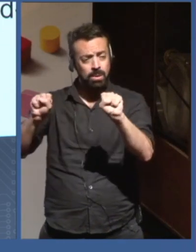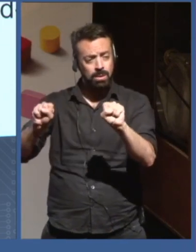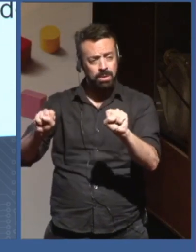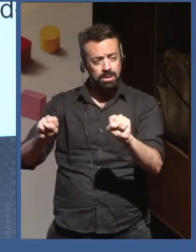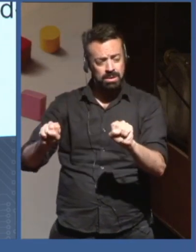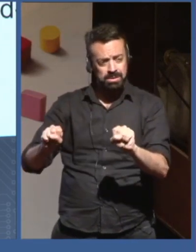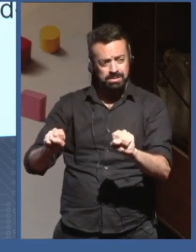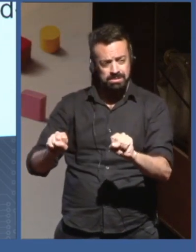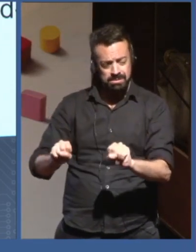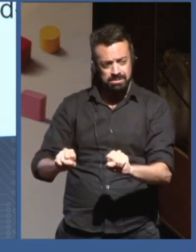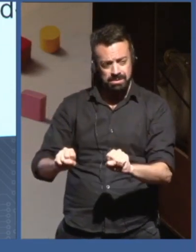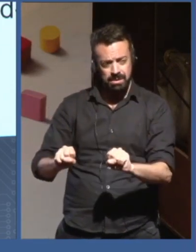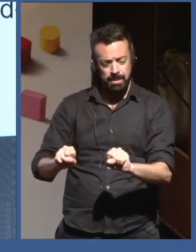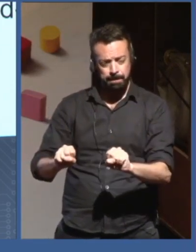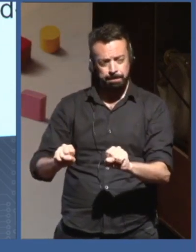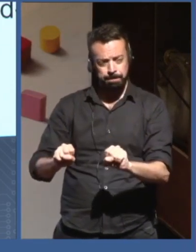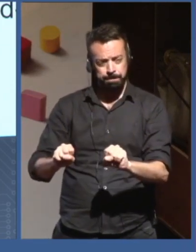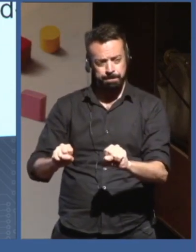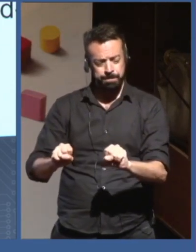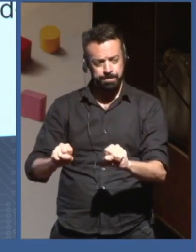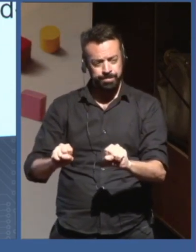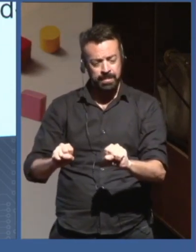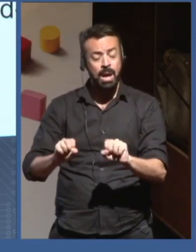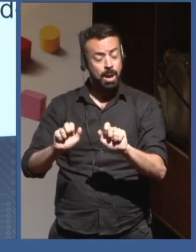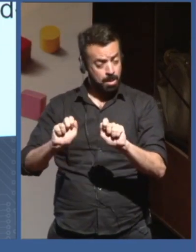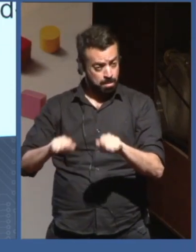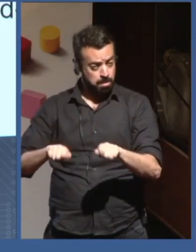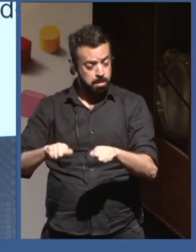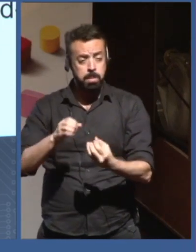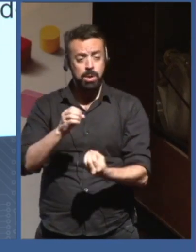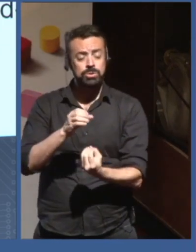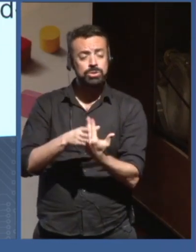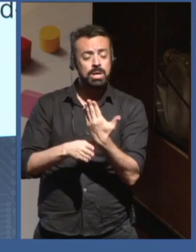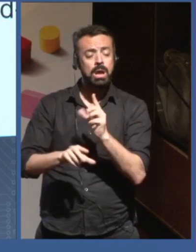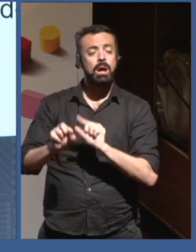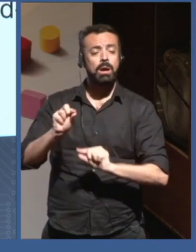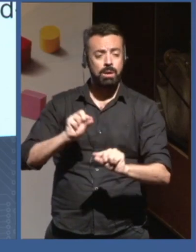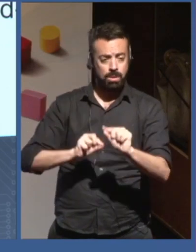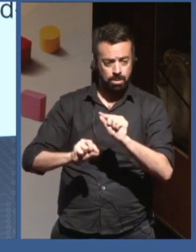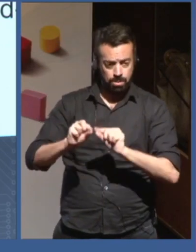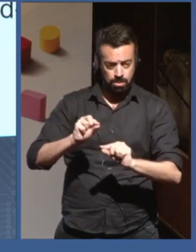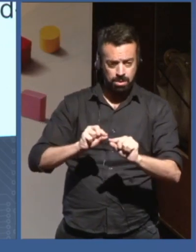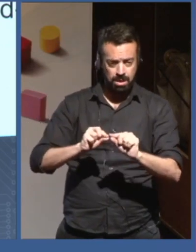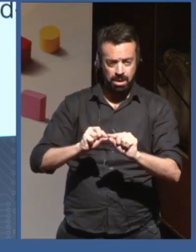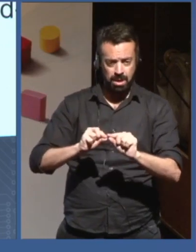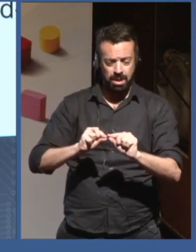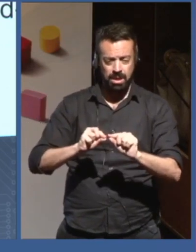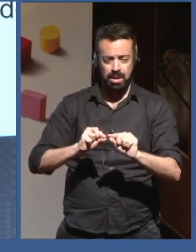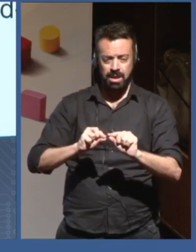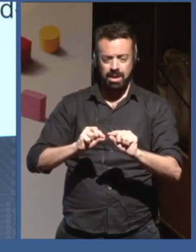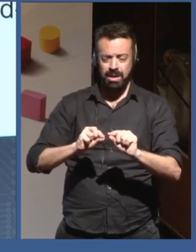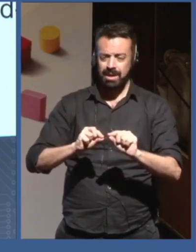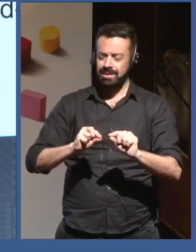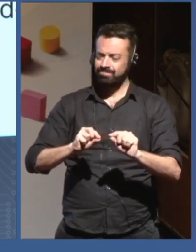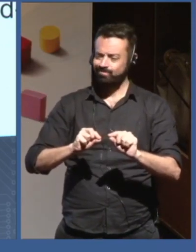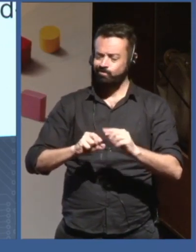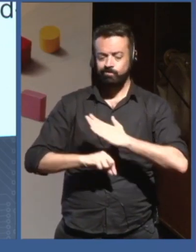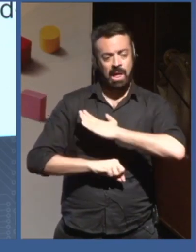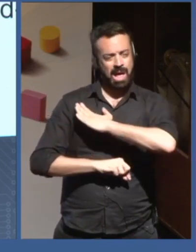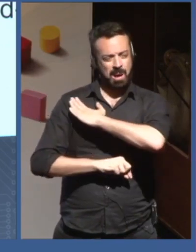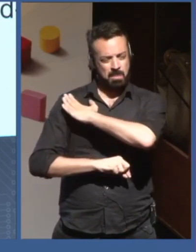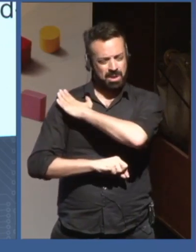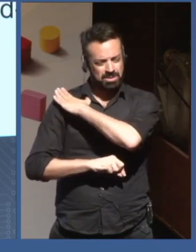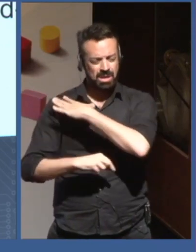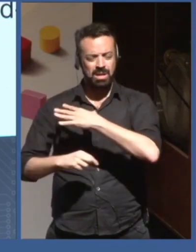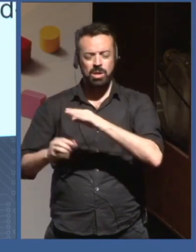driven, informed feedback loops can become too extreme. It can become, so, like, Orwellian. Of course, you can think of, you know,